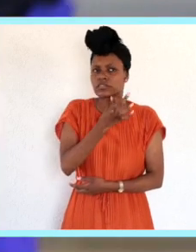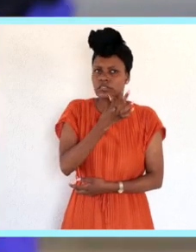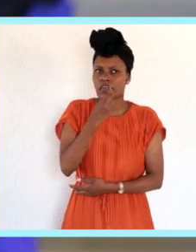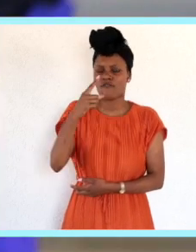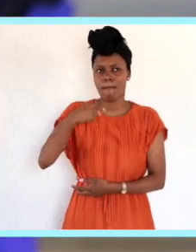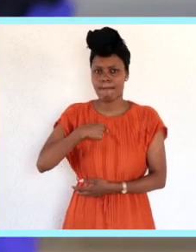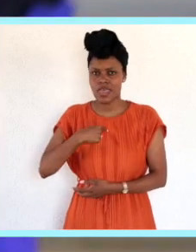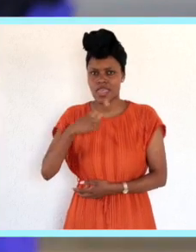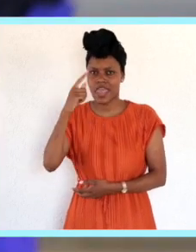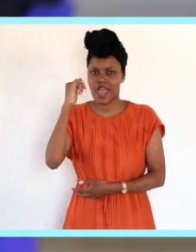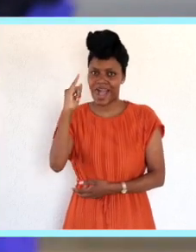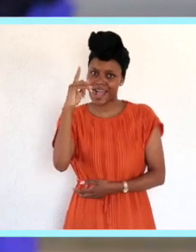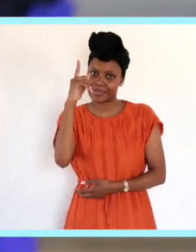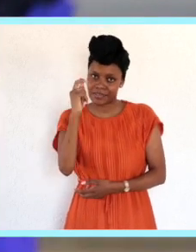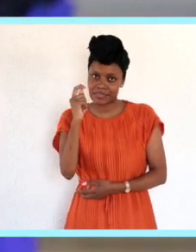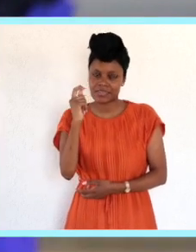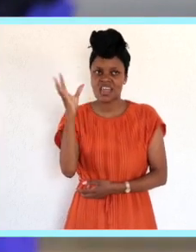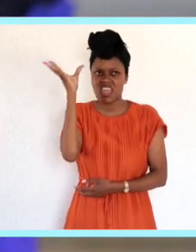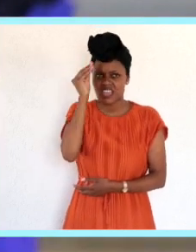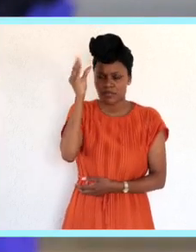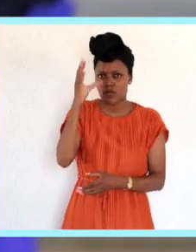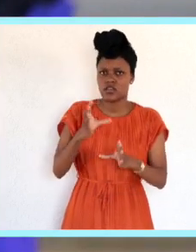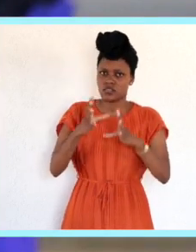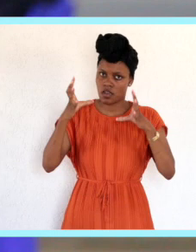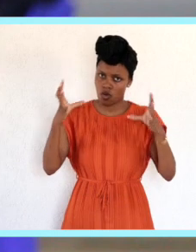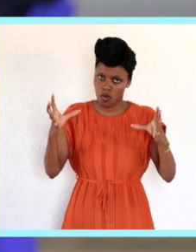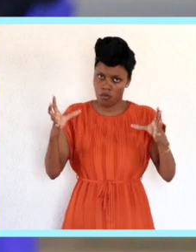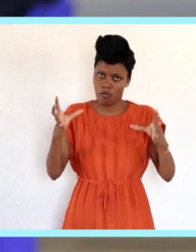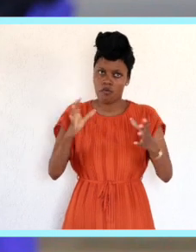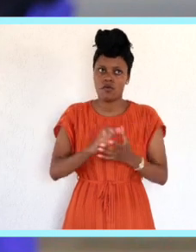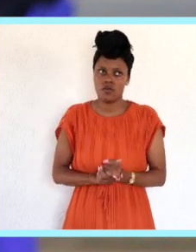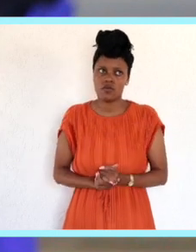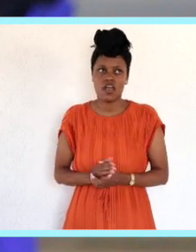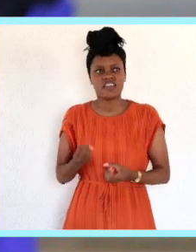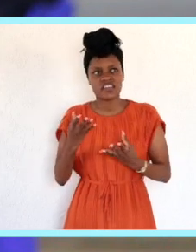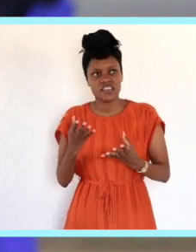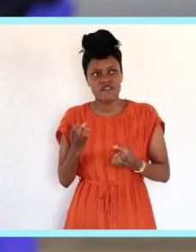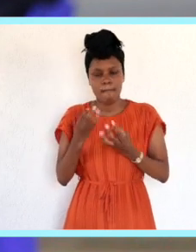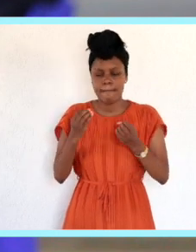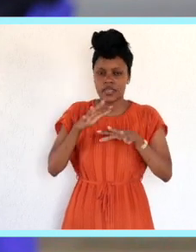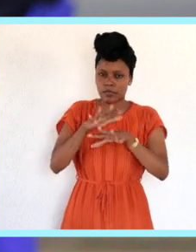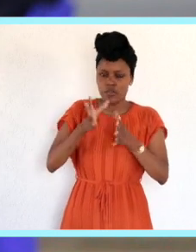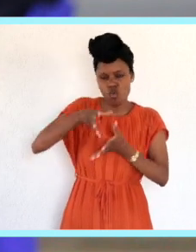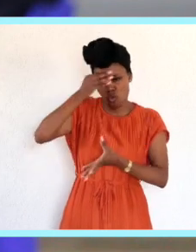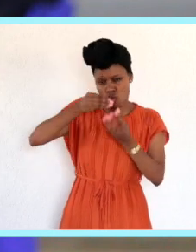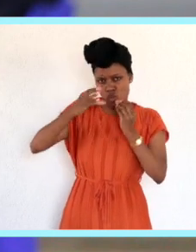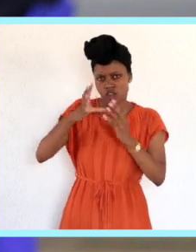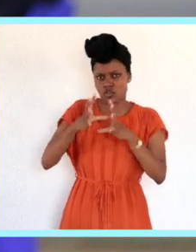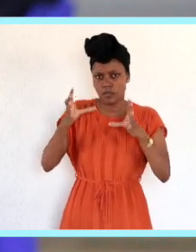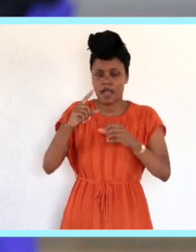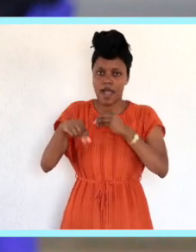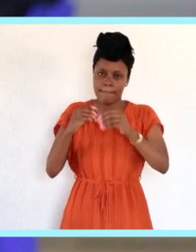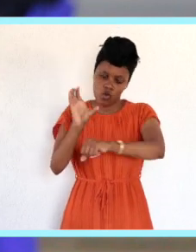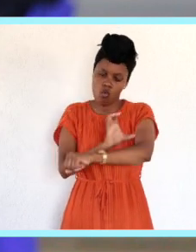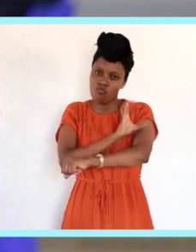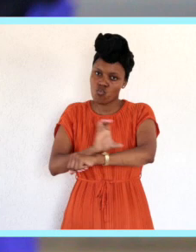I would say for me IT is a lot of experience and it inspires a lot of people. And